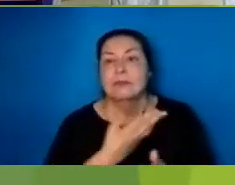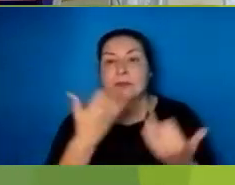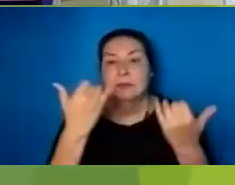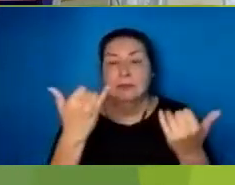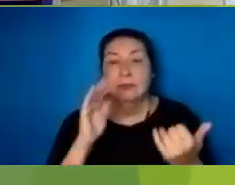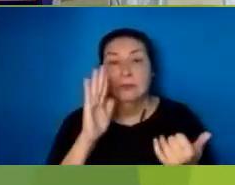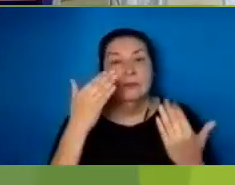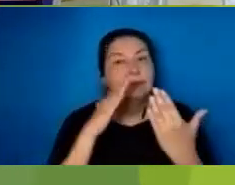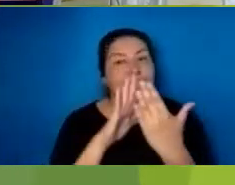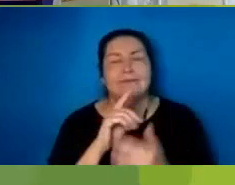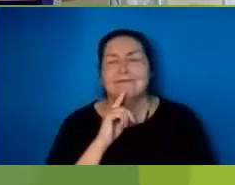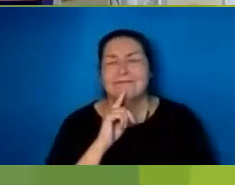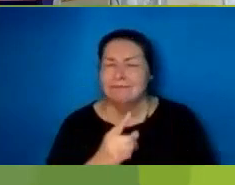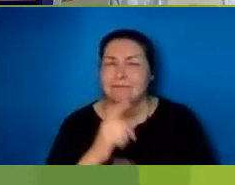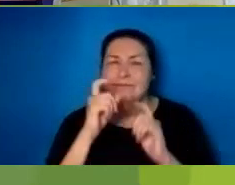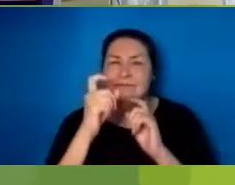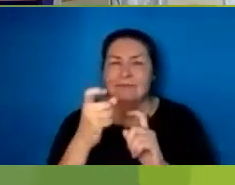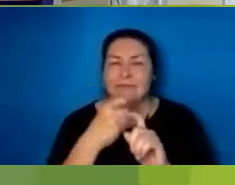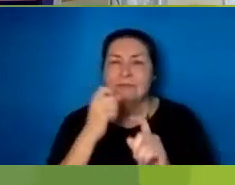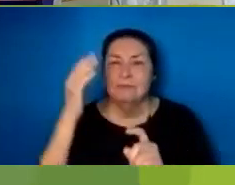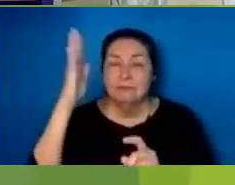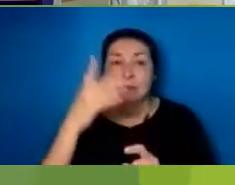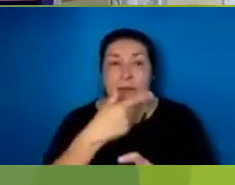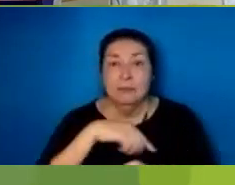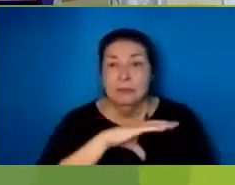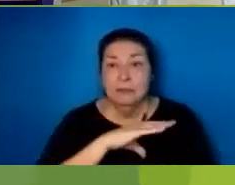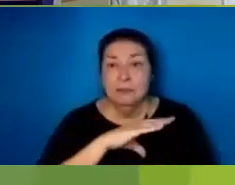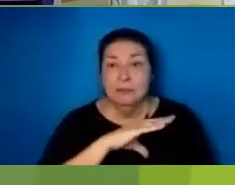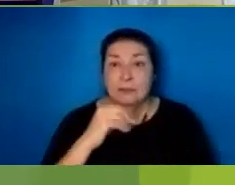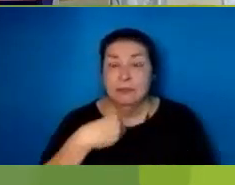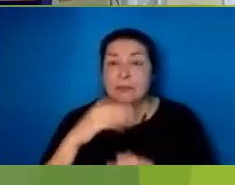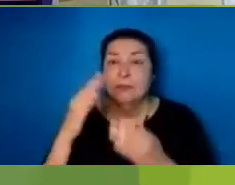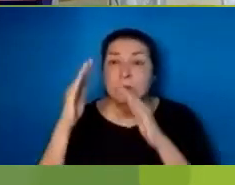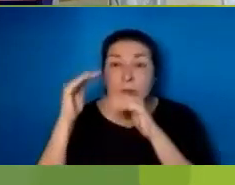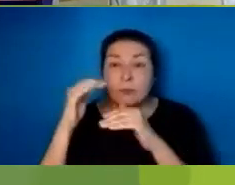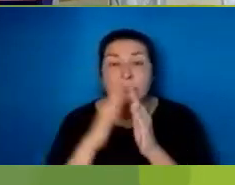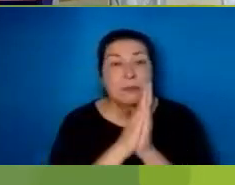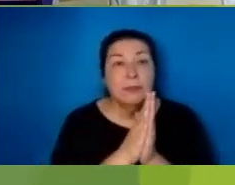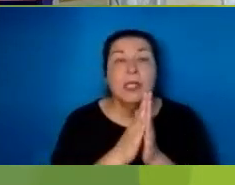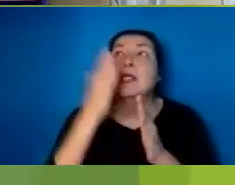is truly a gift from God and we hope and pray that he will bless our worship time together.